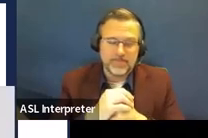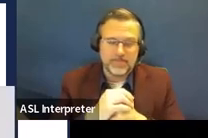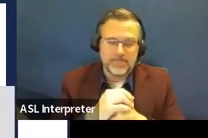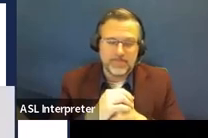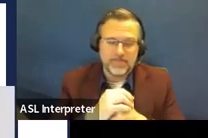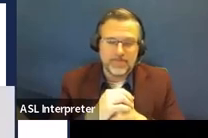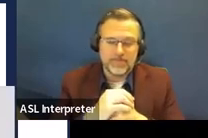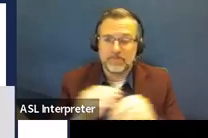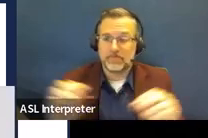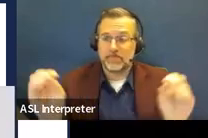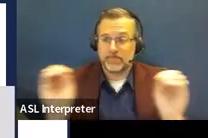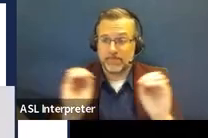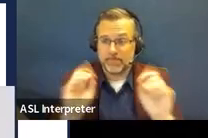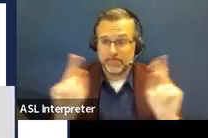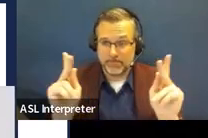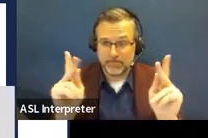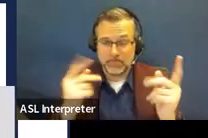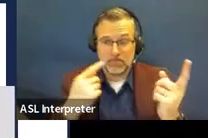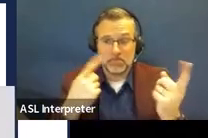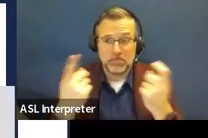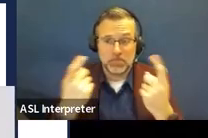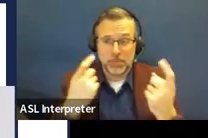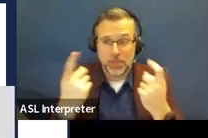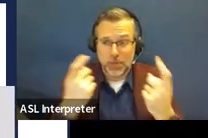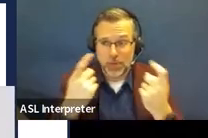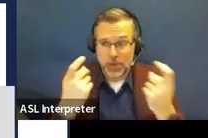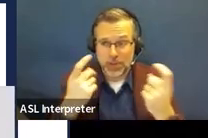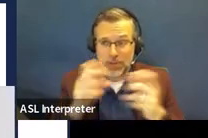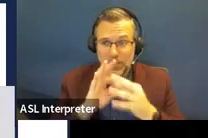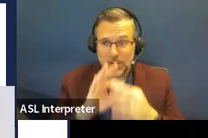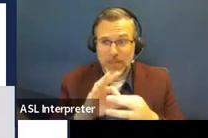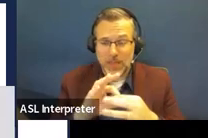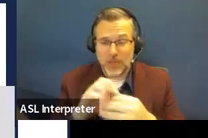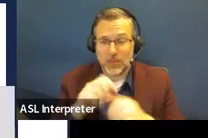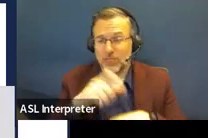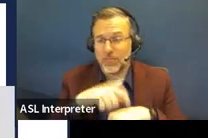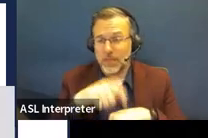All right. Any questions about those timelines?